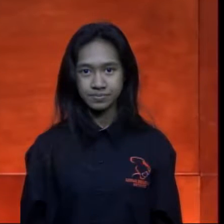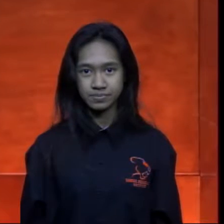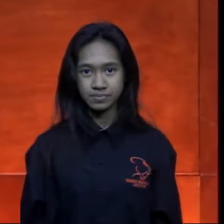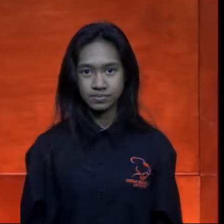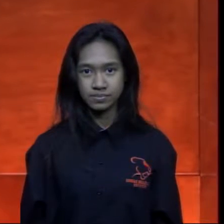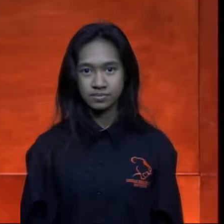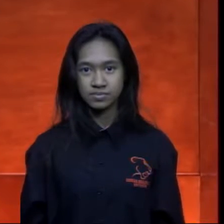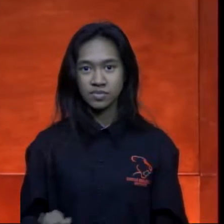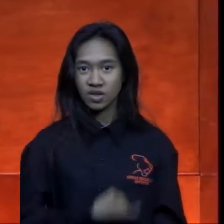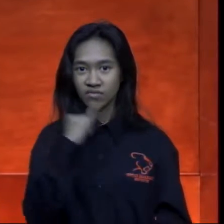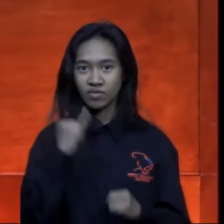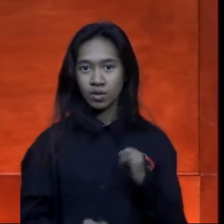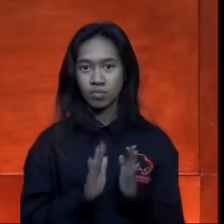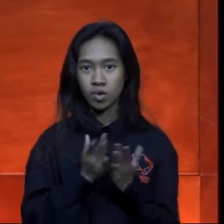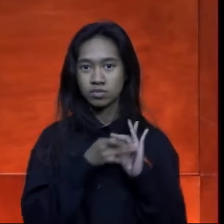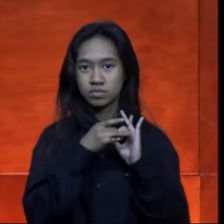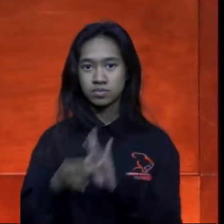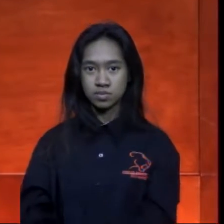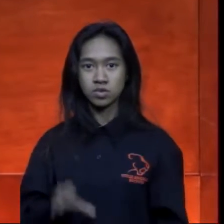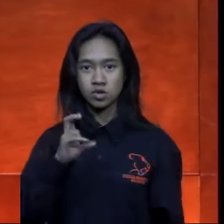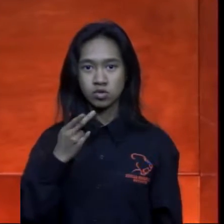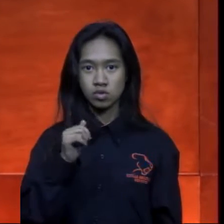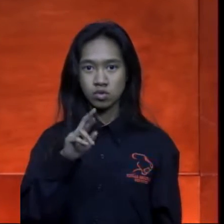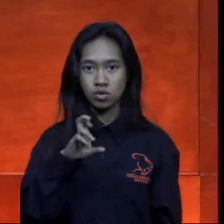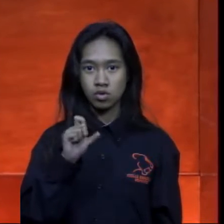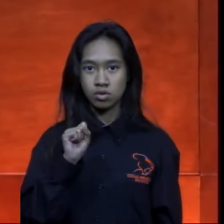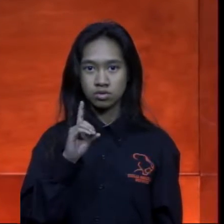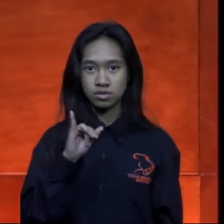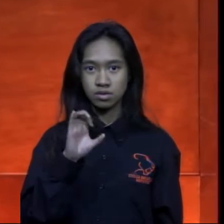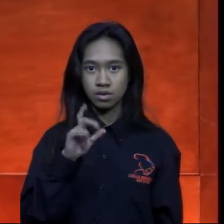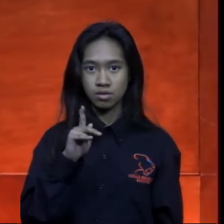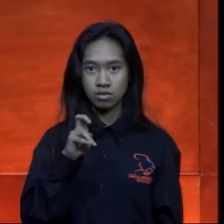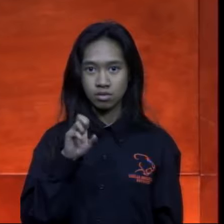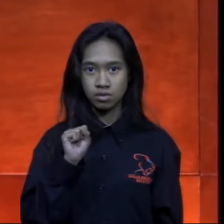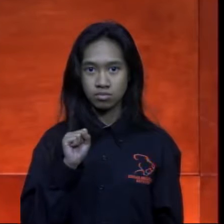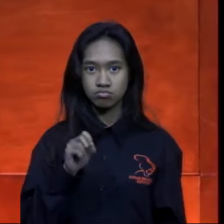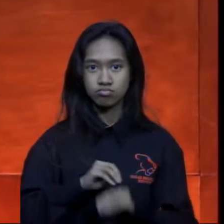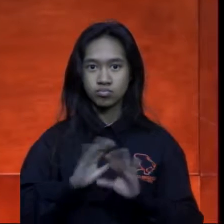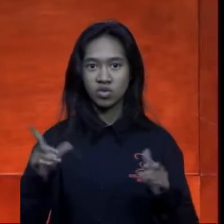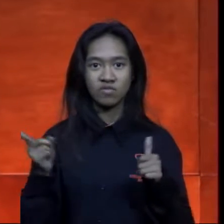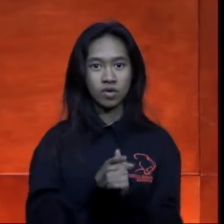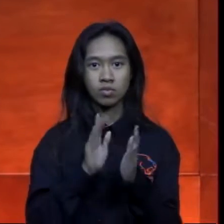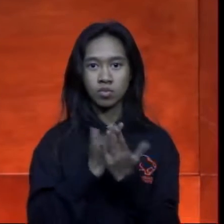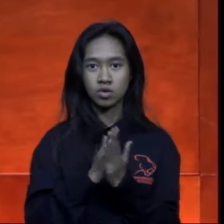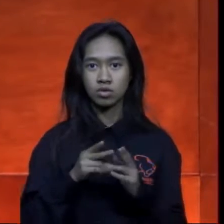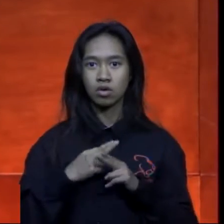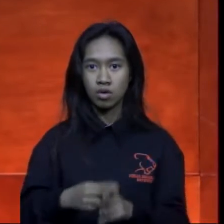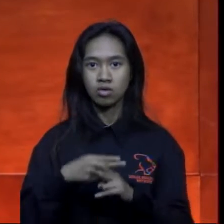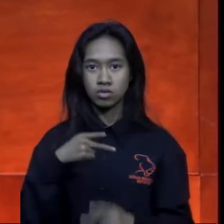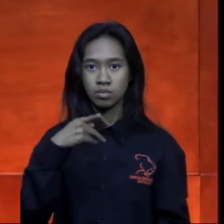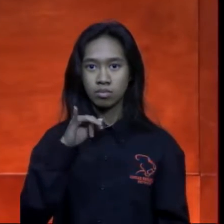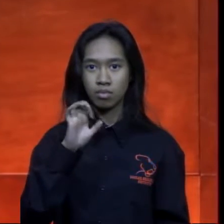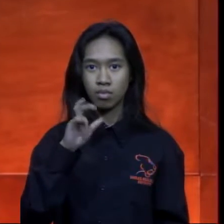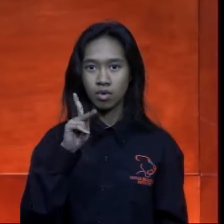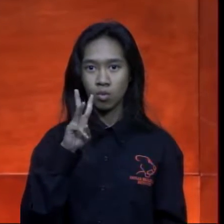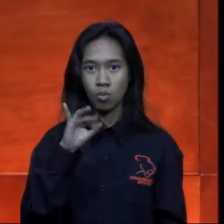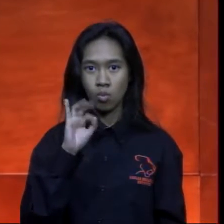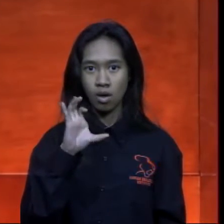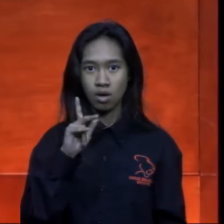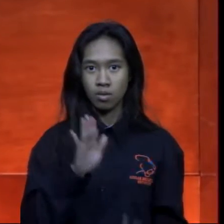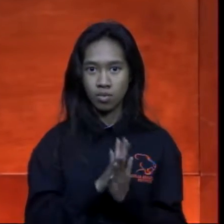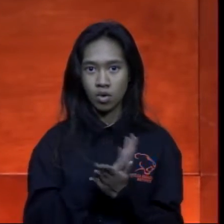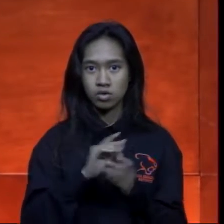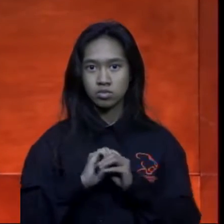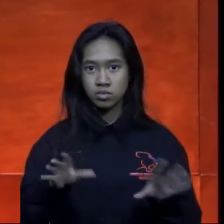and finally on the literary front charles dickens released his first novel called the pickwick papers in